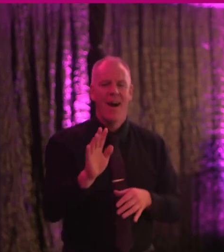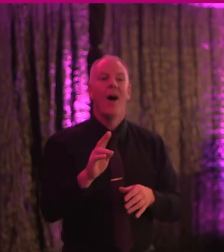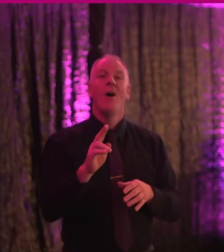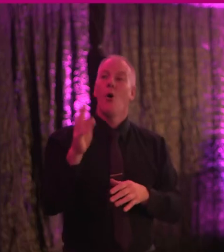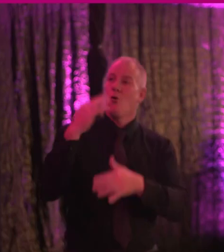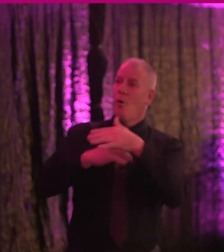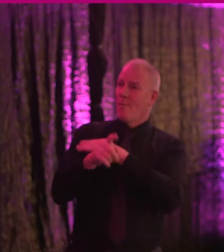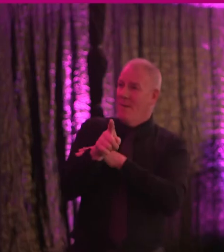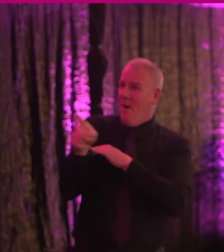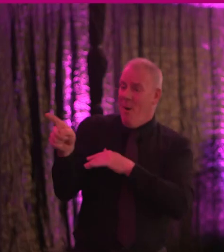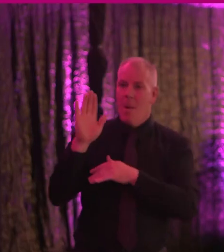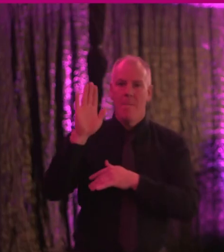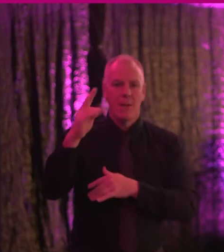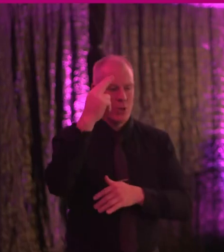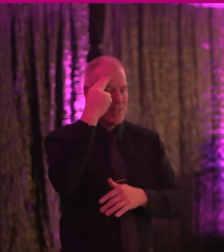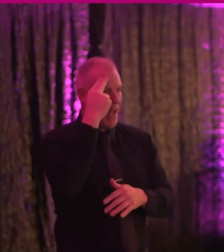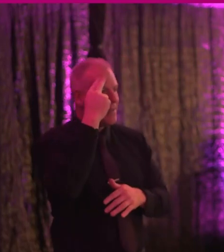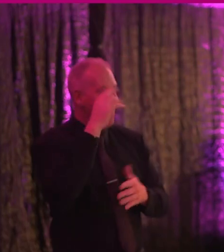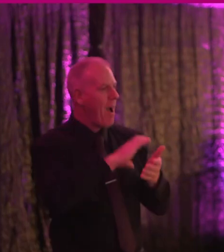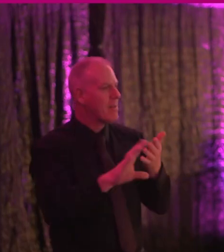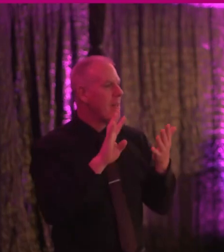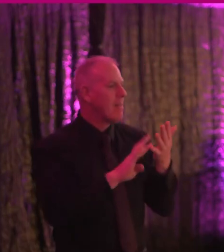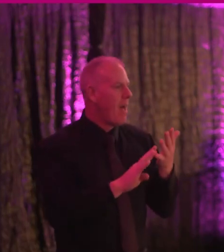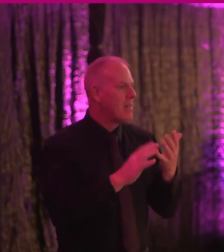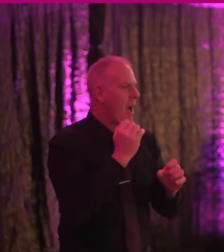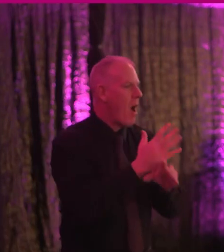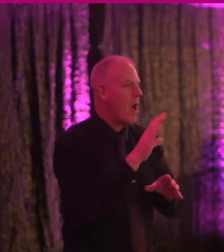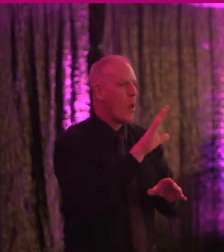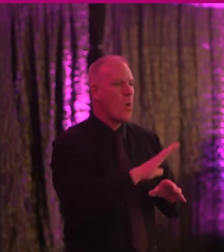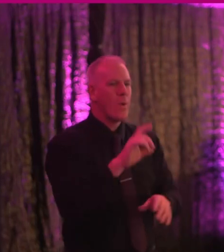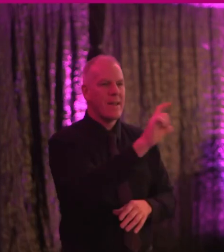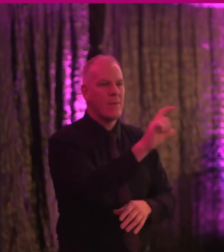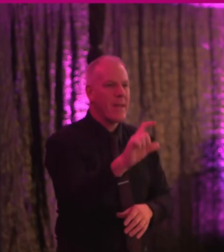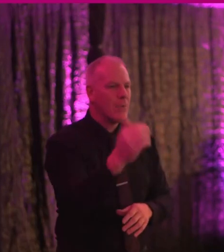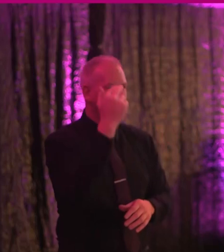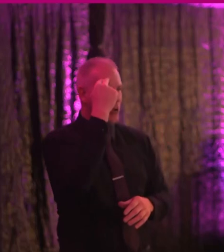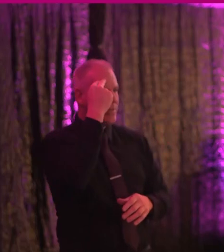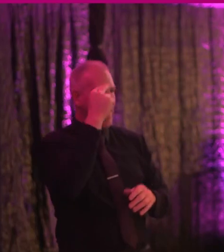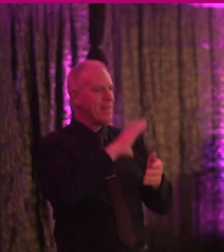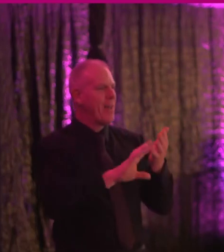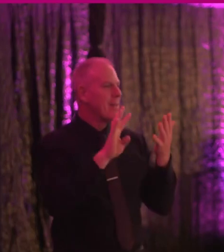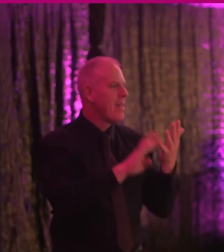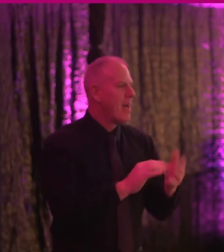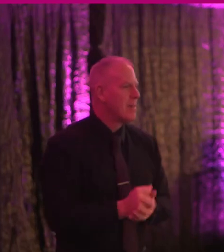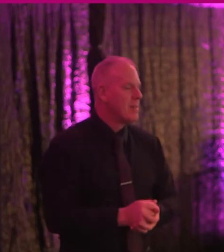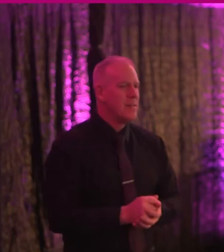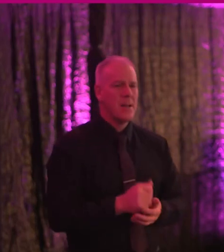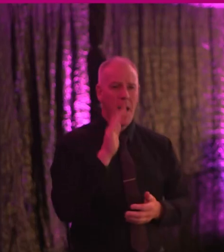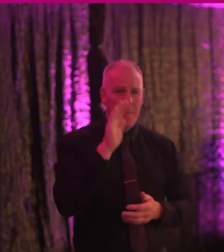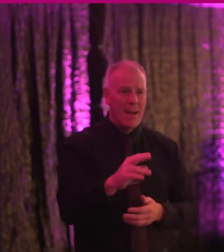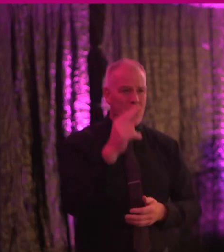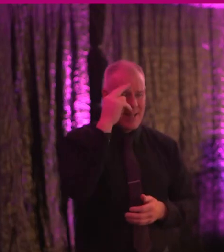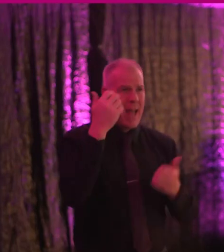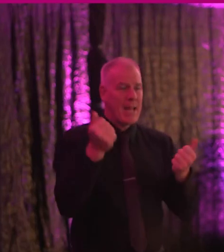government bodies to understand Article 9. We need all our local authorities to understand Article 9. And we need everybody who